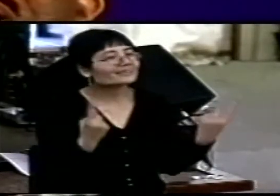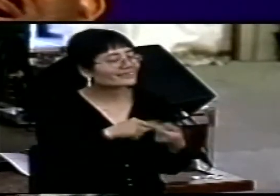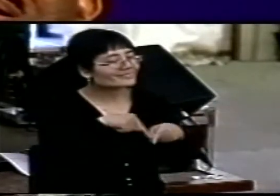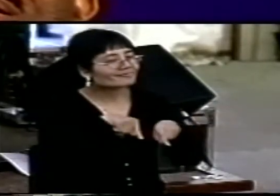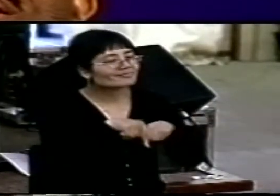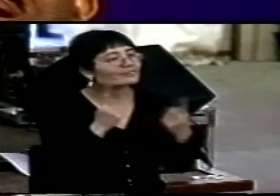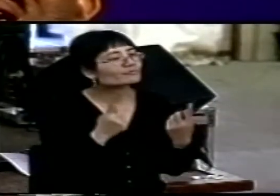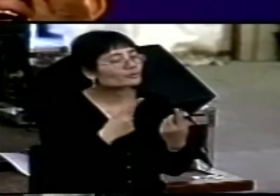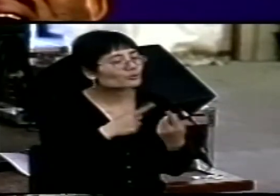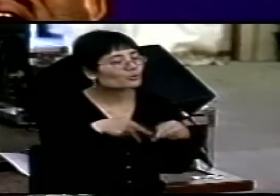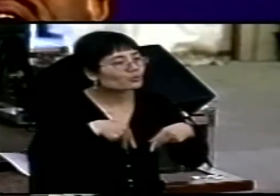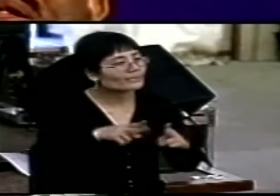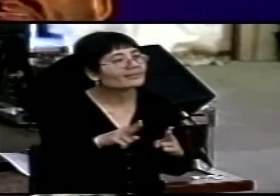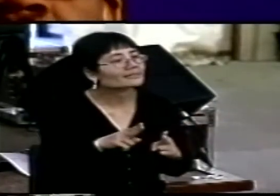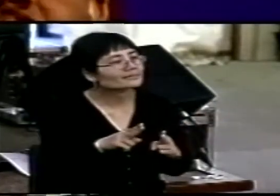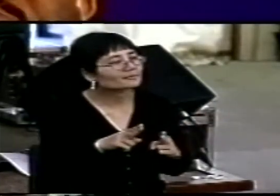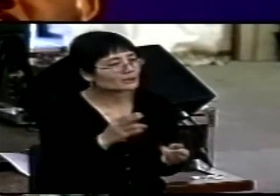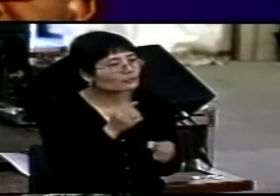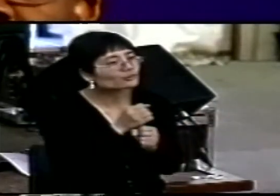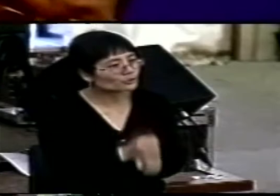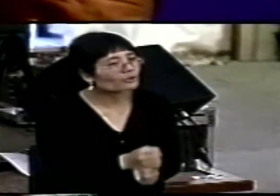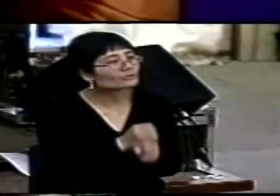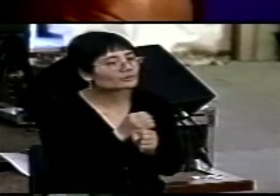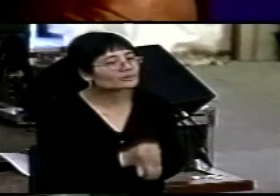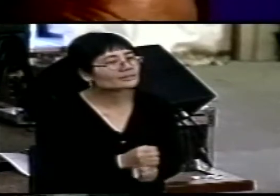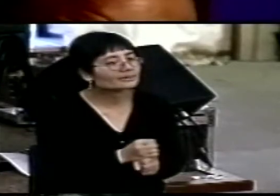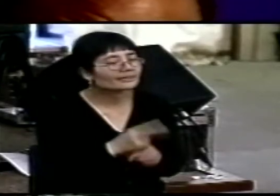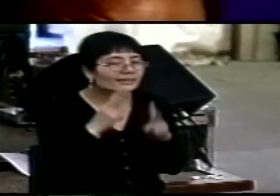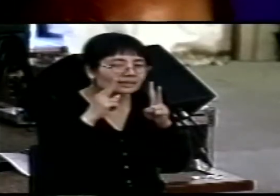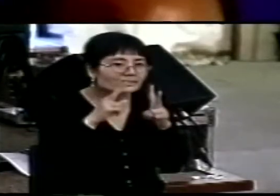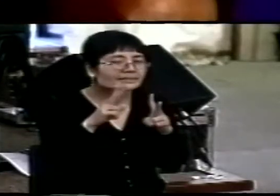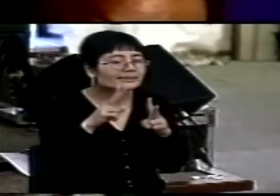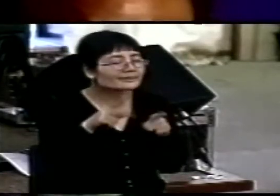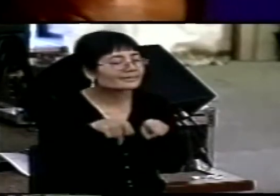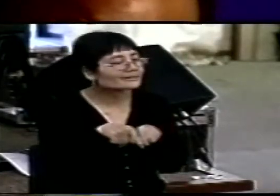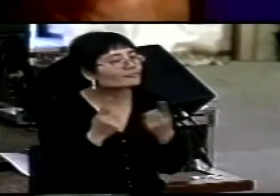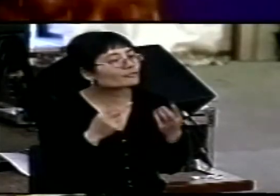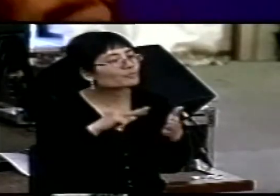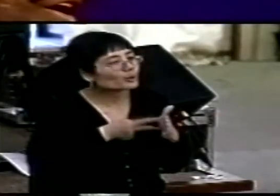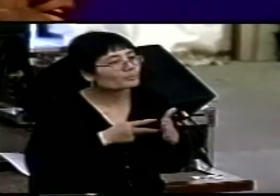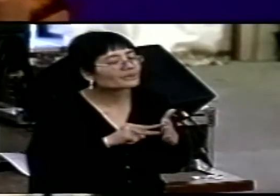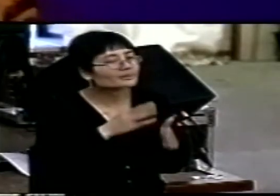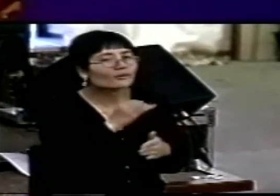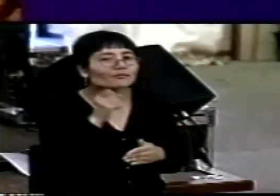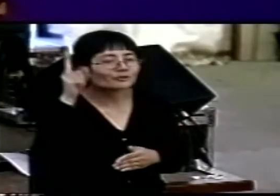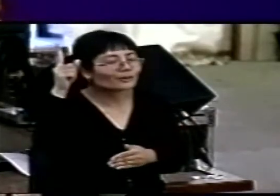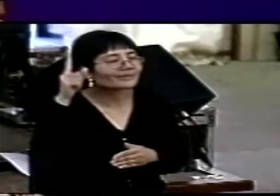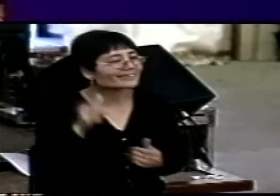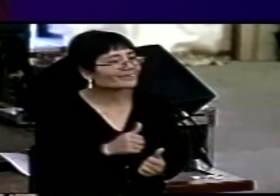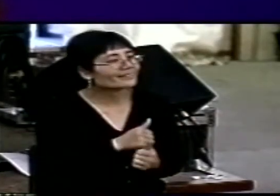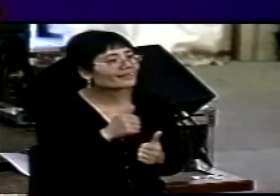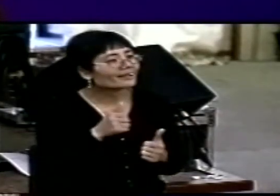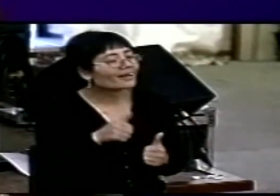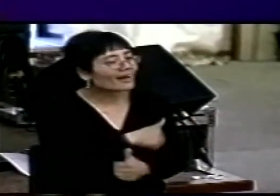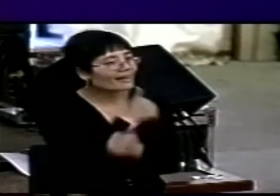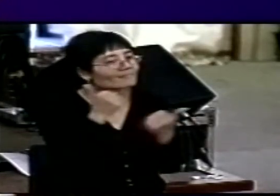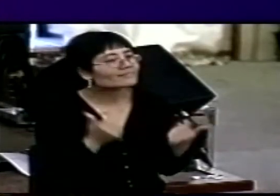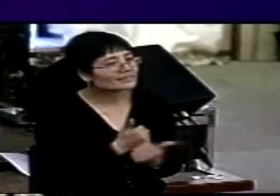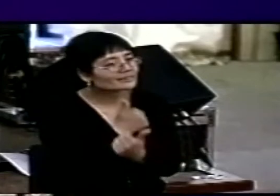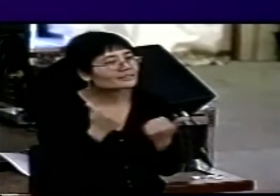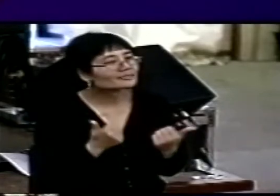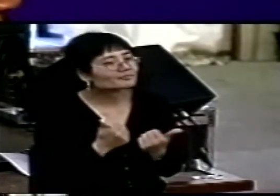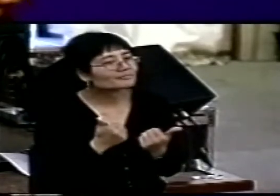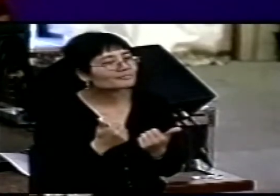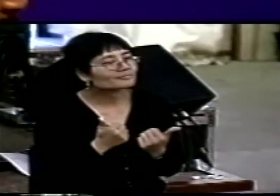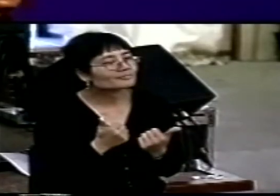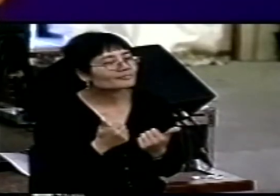doing church and seeing the purposes of God fulfilled. Yes, ladies and gentlemen, God will sometimes push